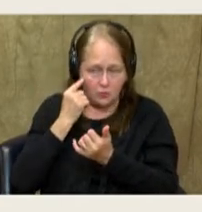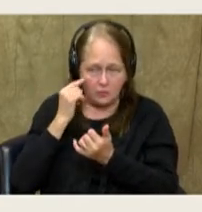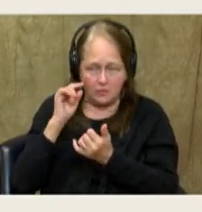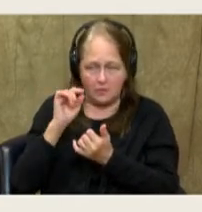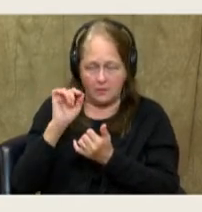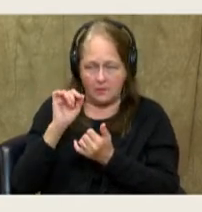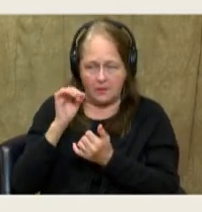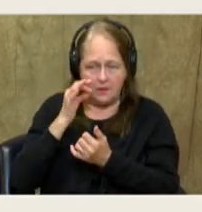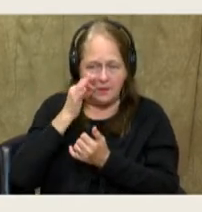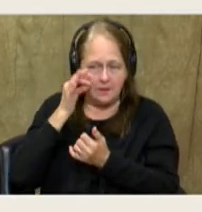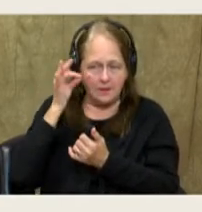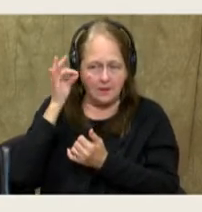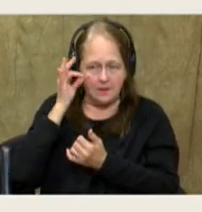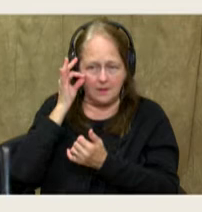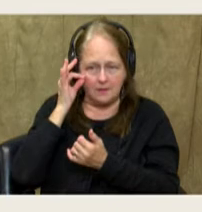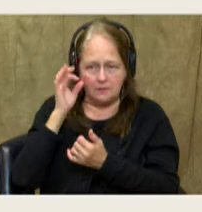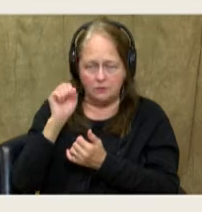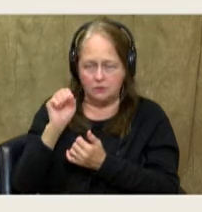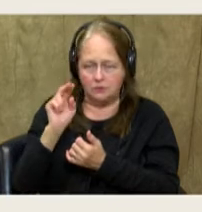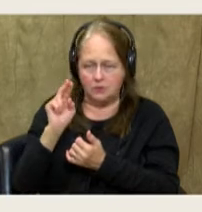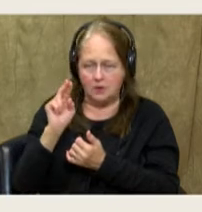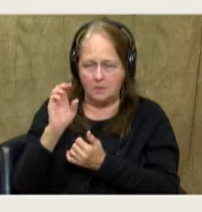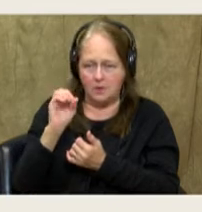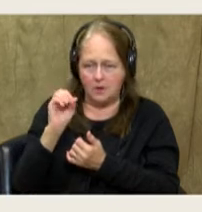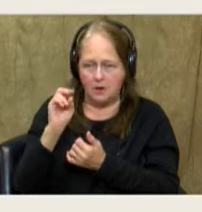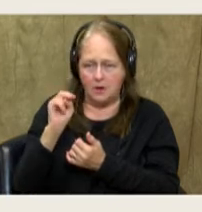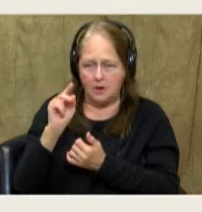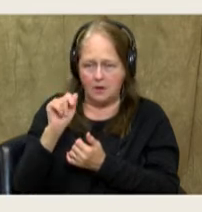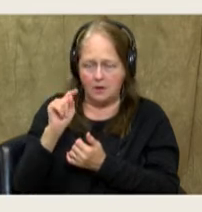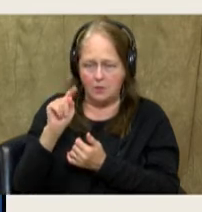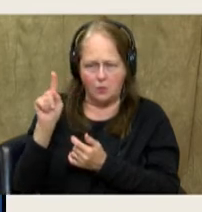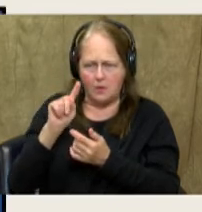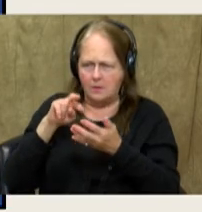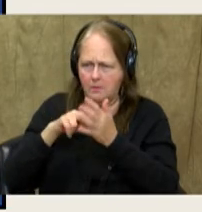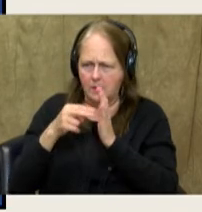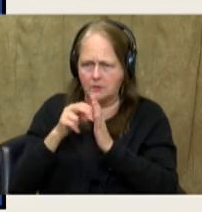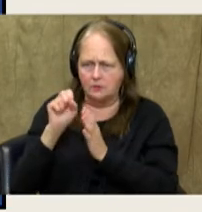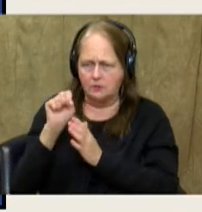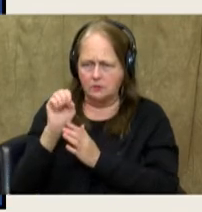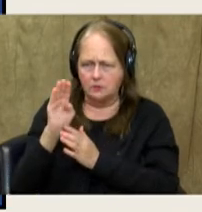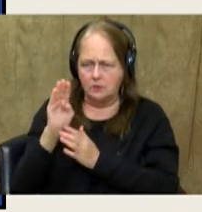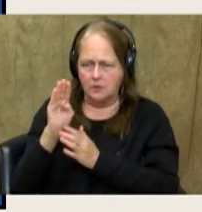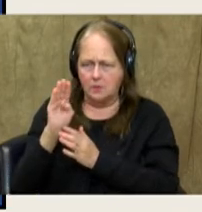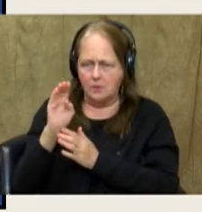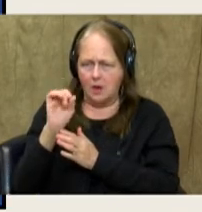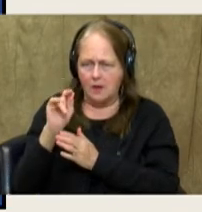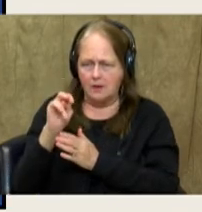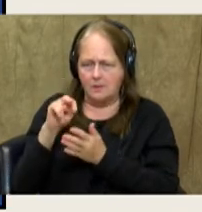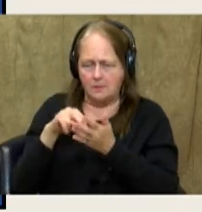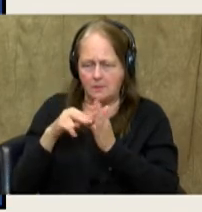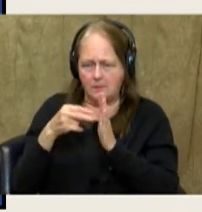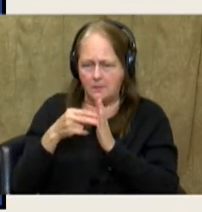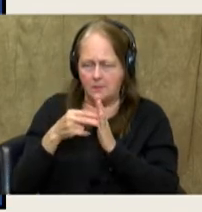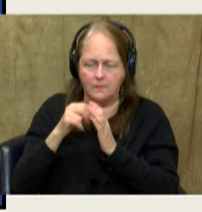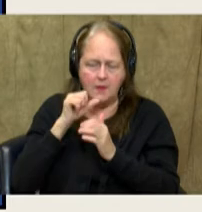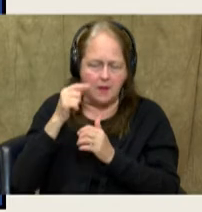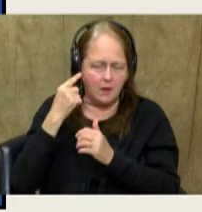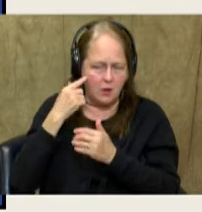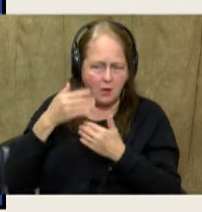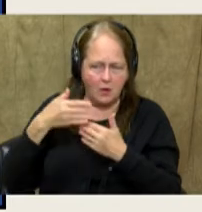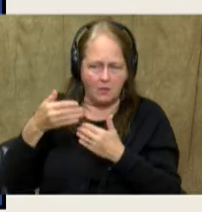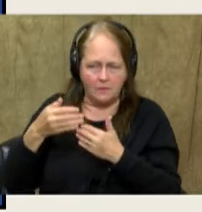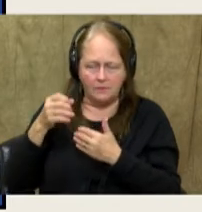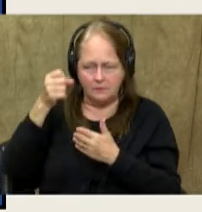Indian subcontinent. So you may have heard of a continent. What's the subcontinent part? Well, a subcontinent, you won't hear it often, but